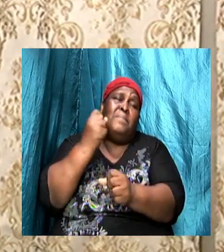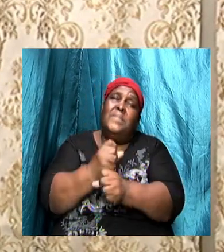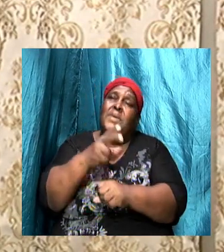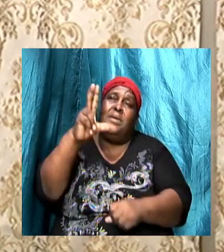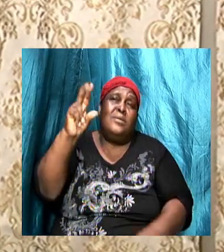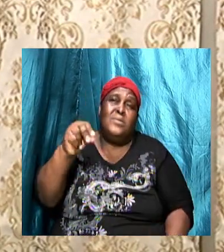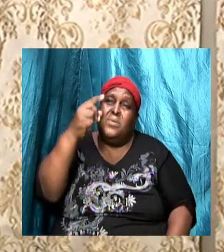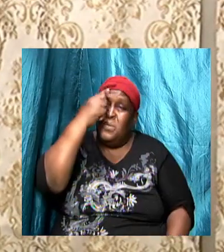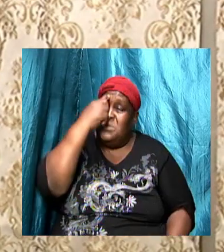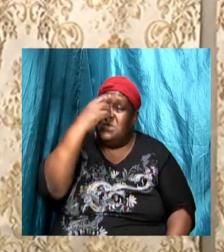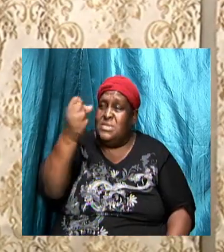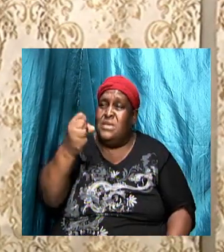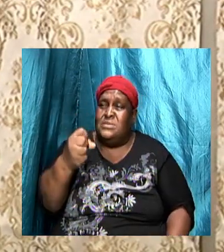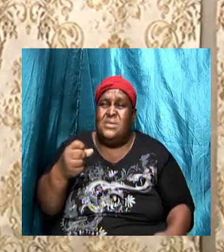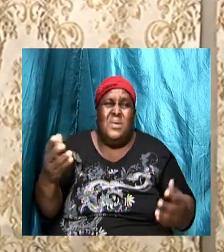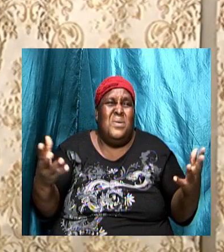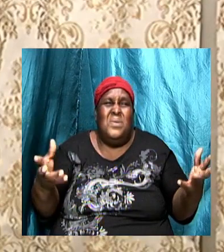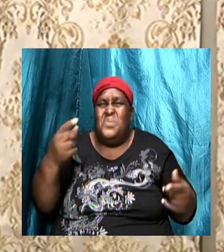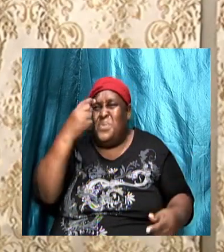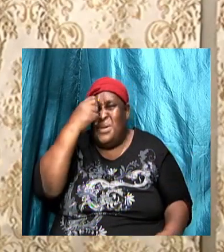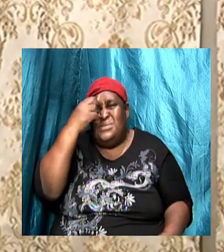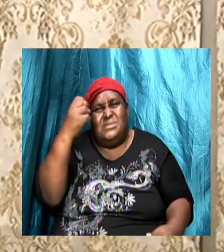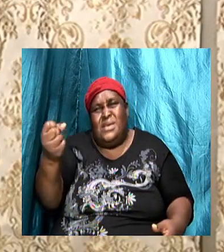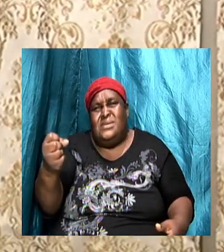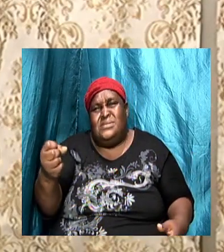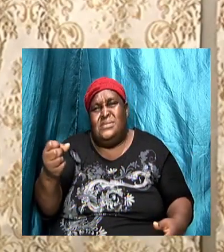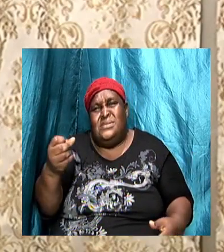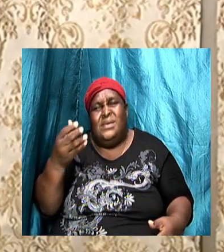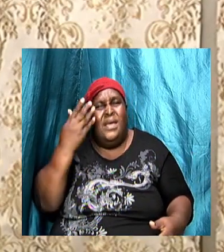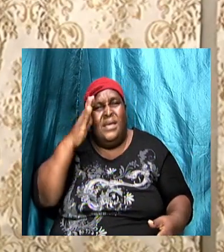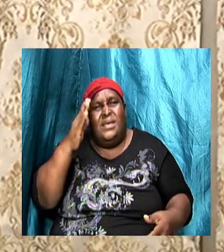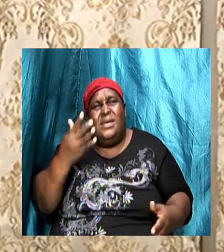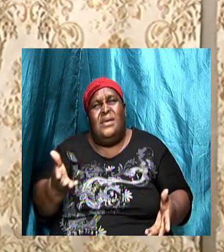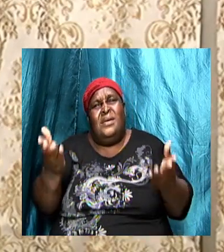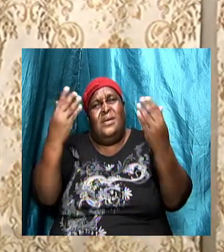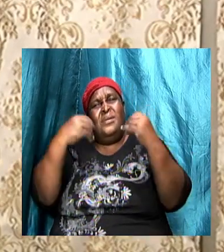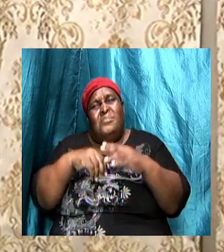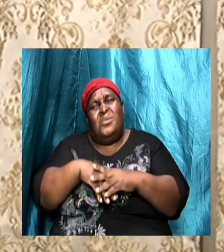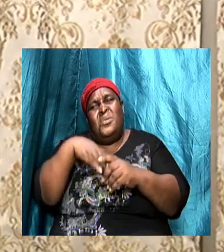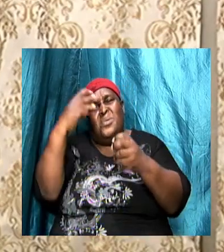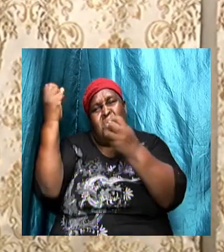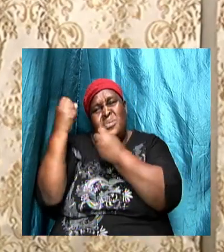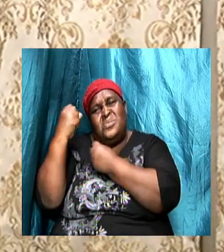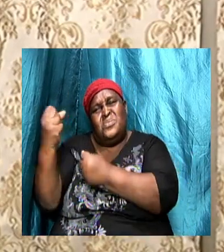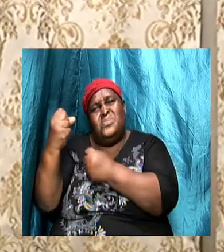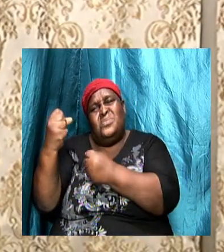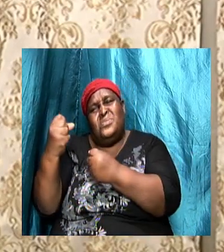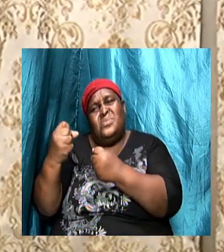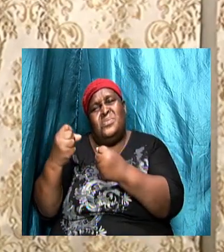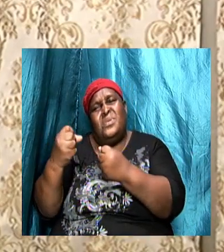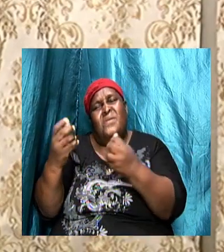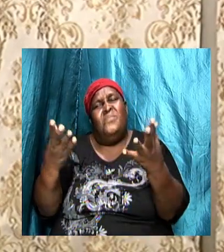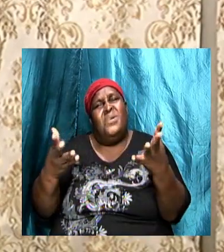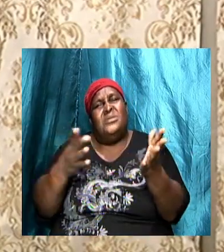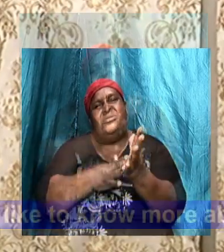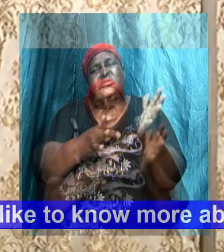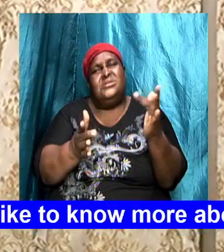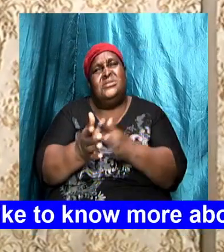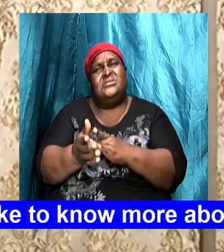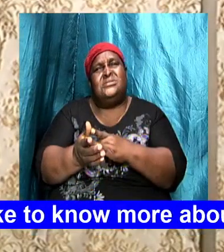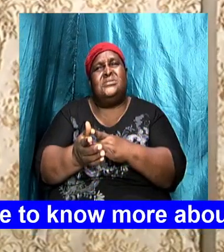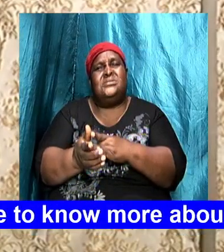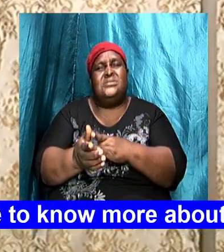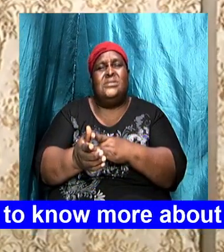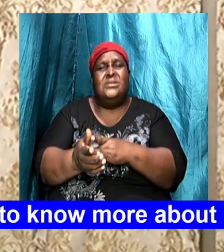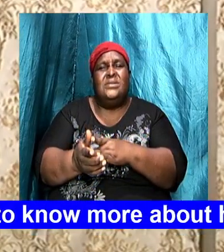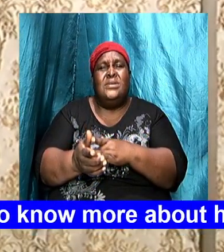make and this seemed to come out strongly in what Jesus was saying because his rebuke to them was the fact that they have